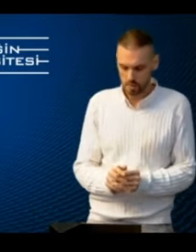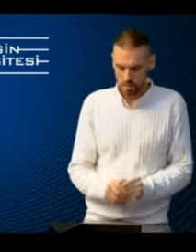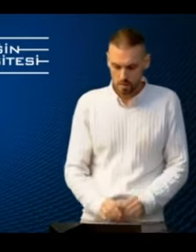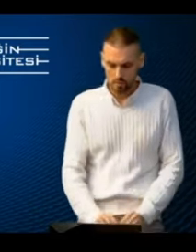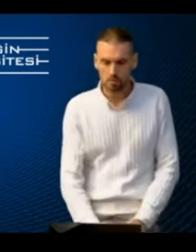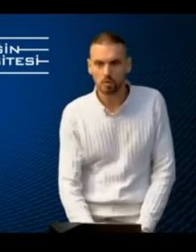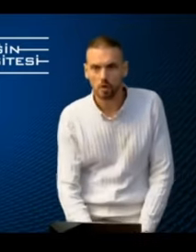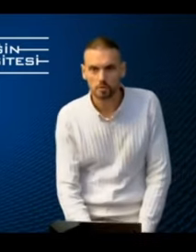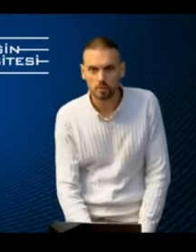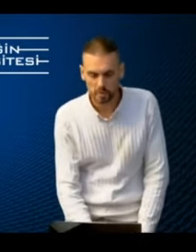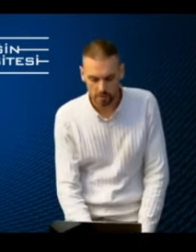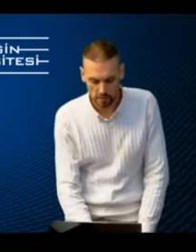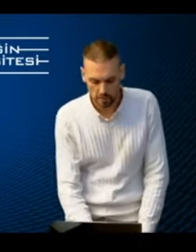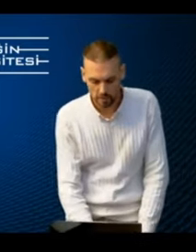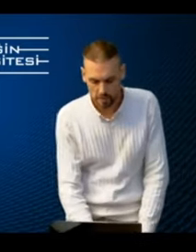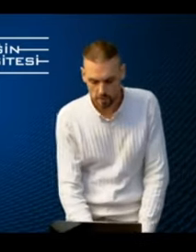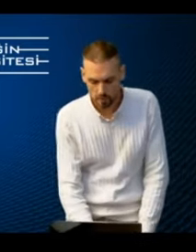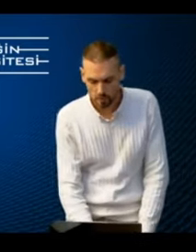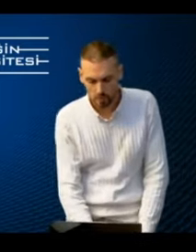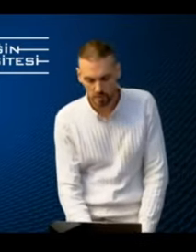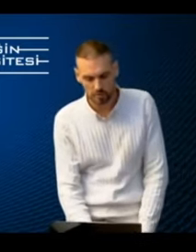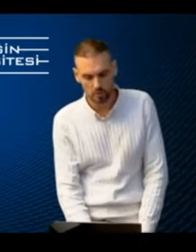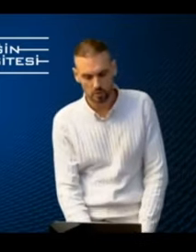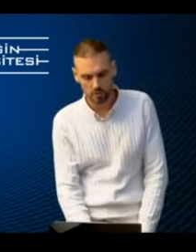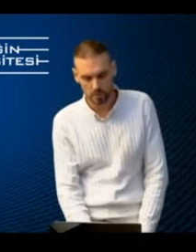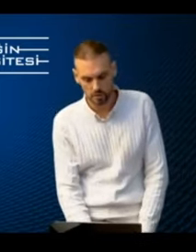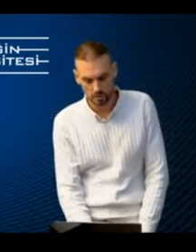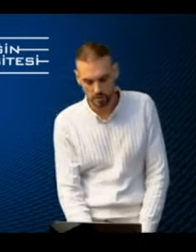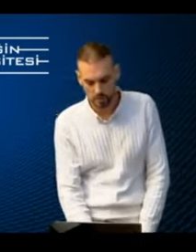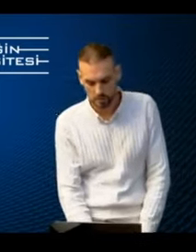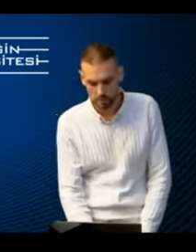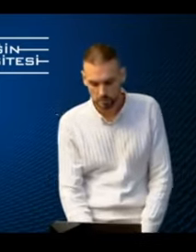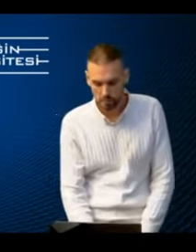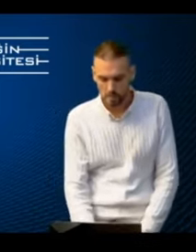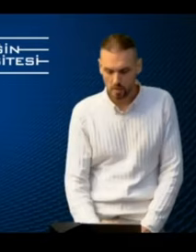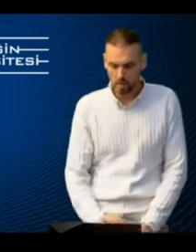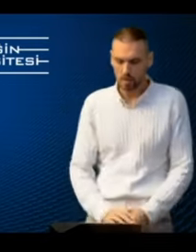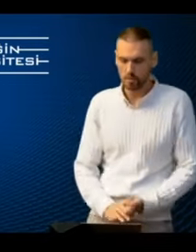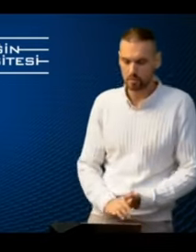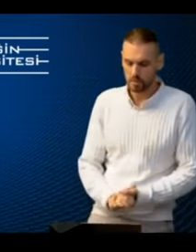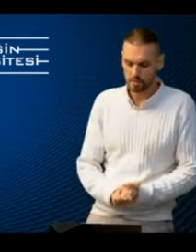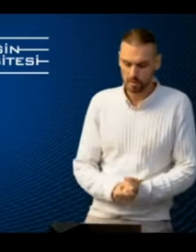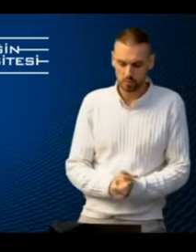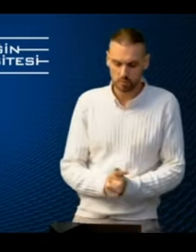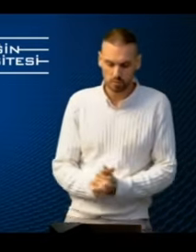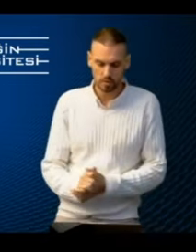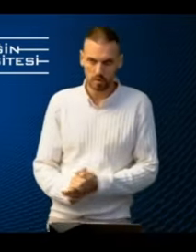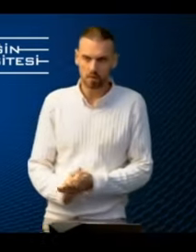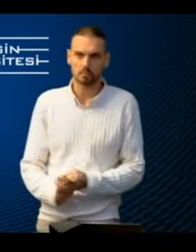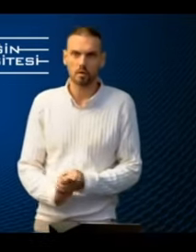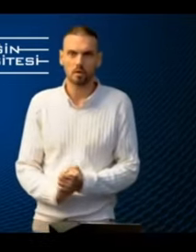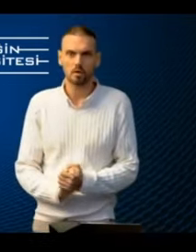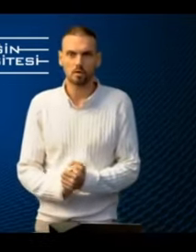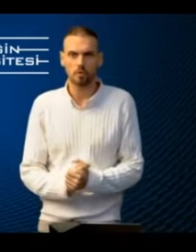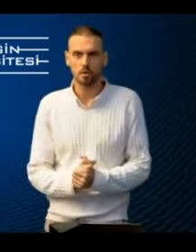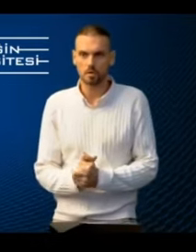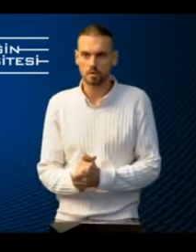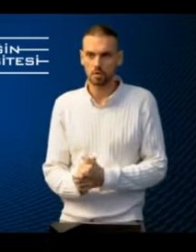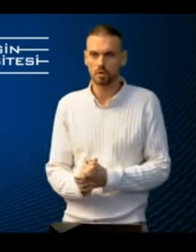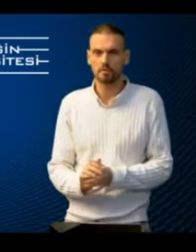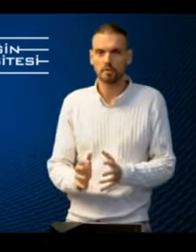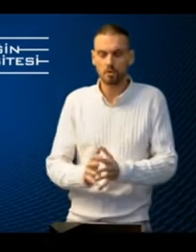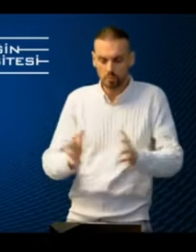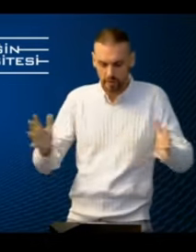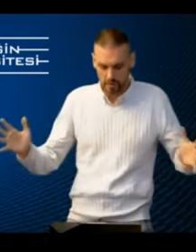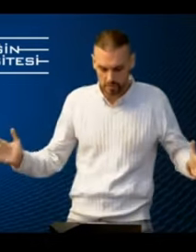use. We would hope to build up a training program as we call it curriculum that would focus